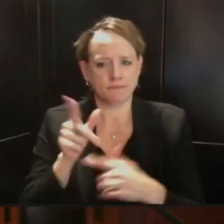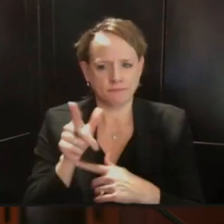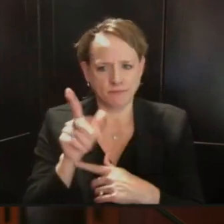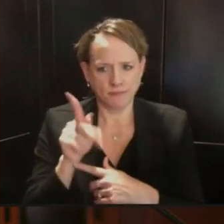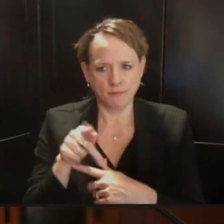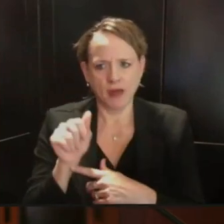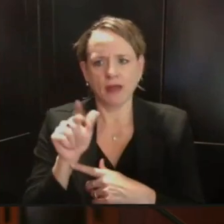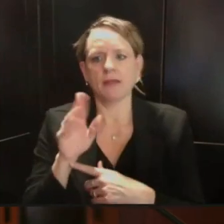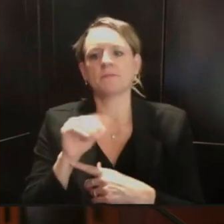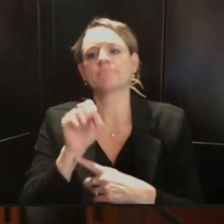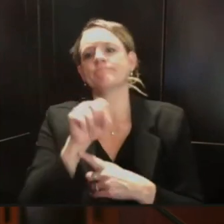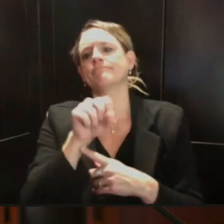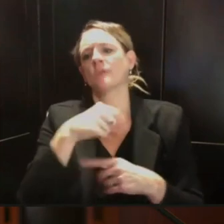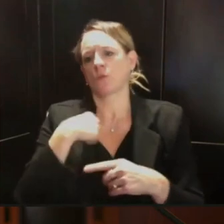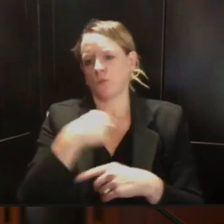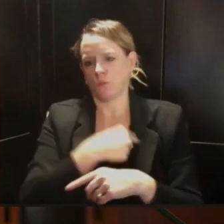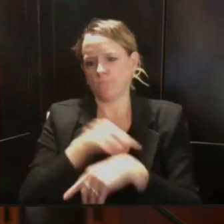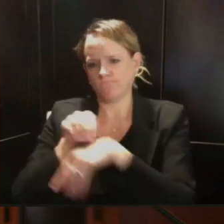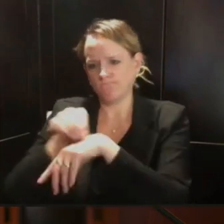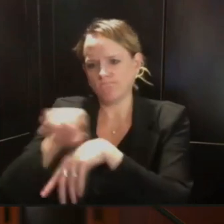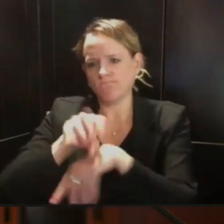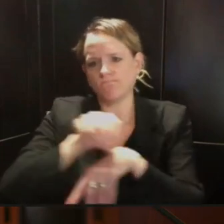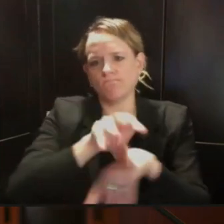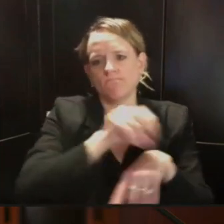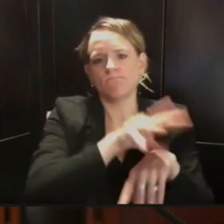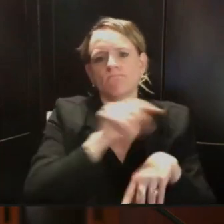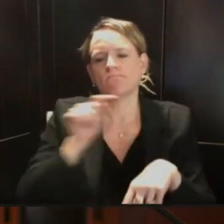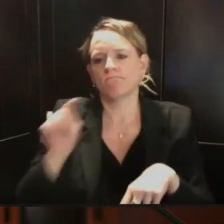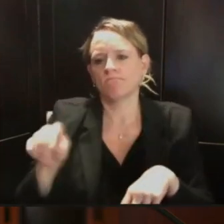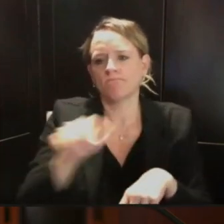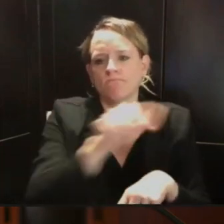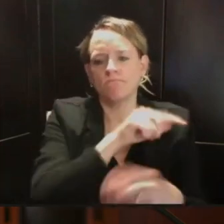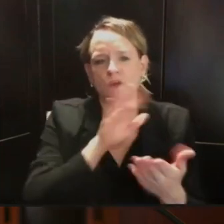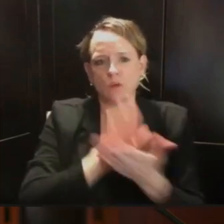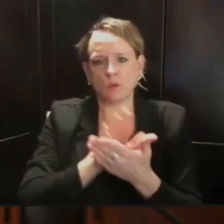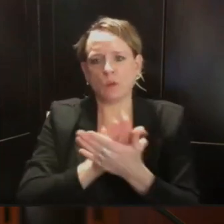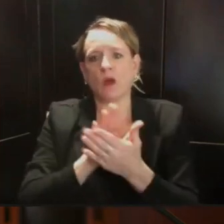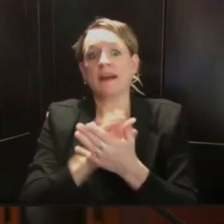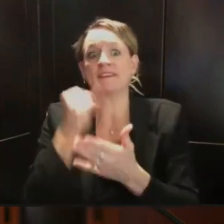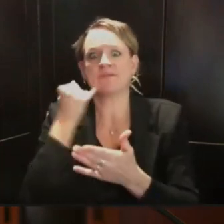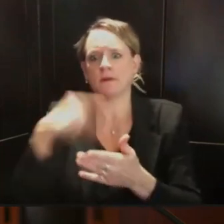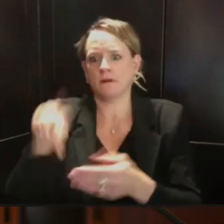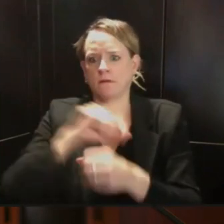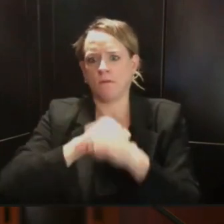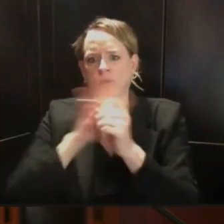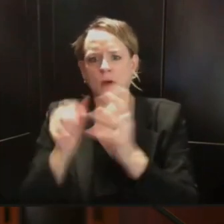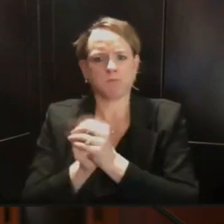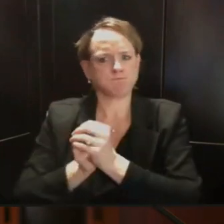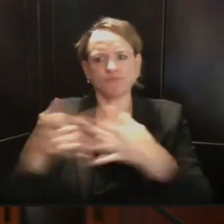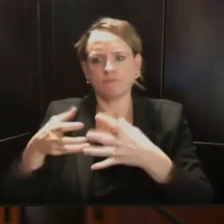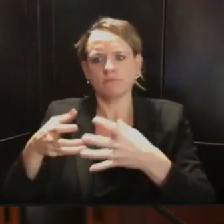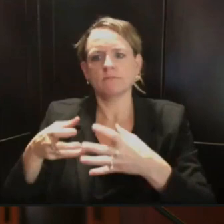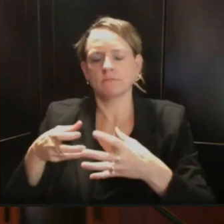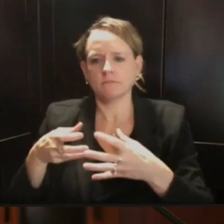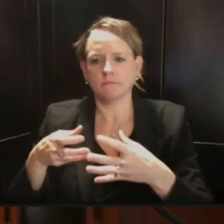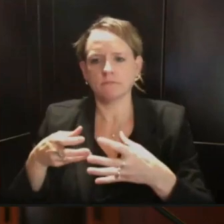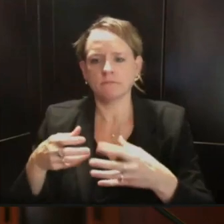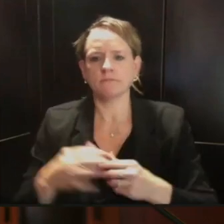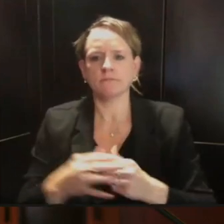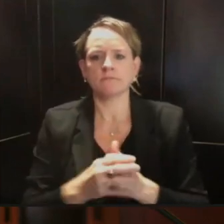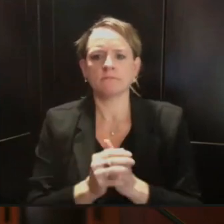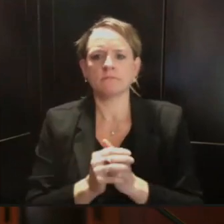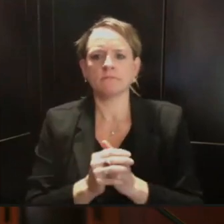you identify cases in your school, what does that mean? What tools do you have? How do you notify